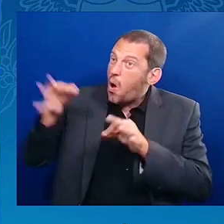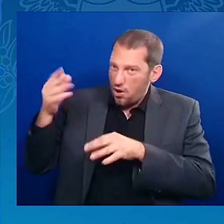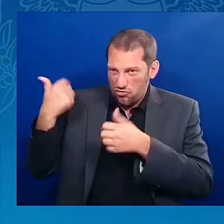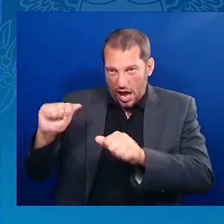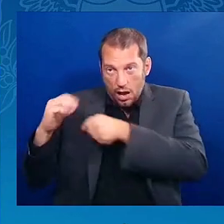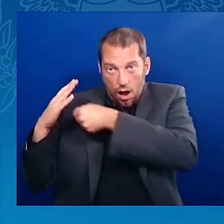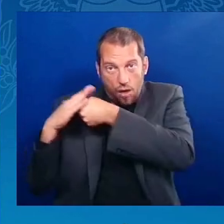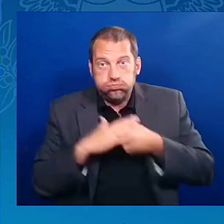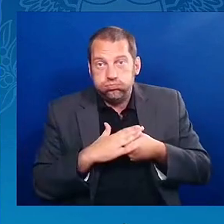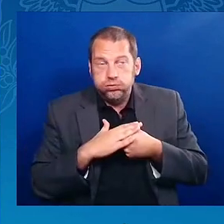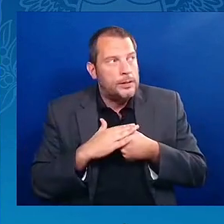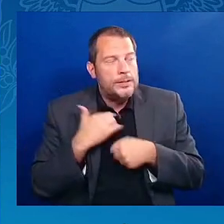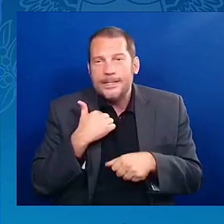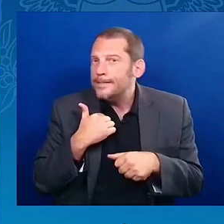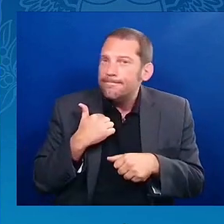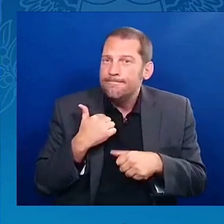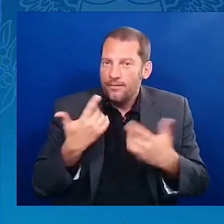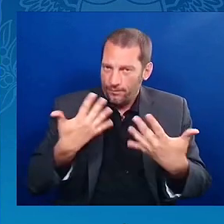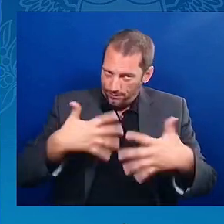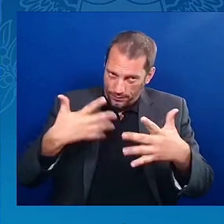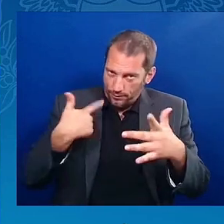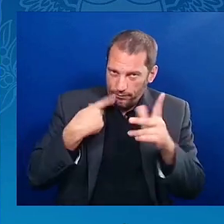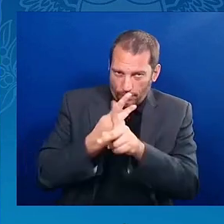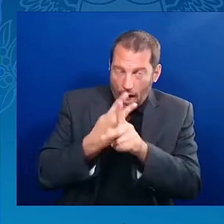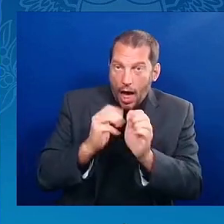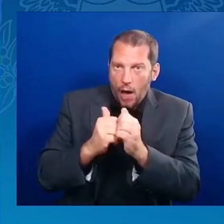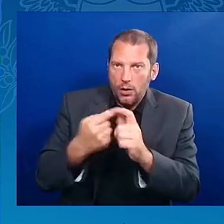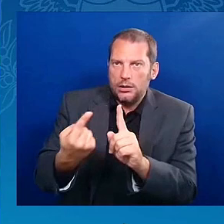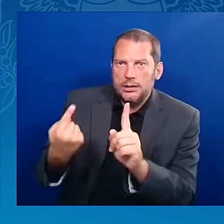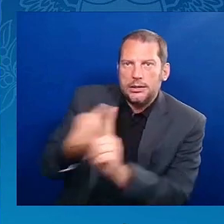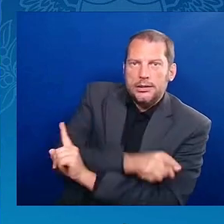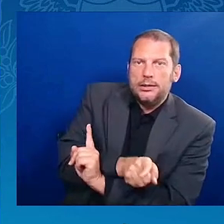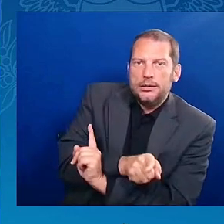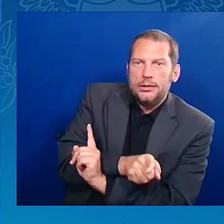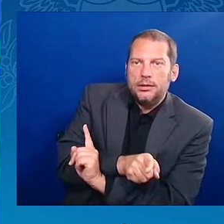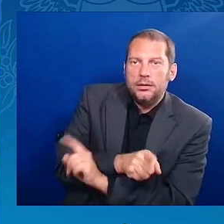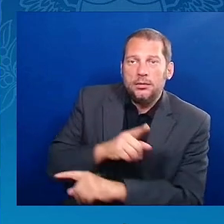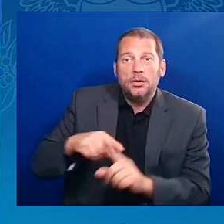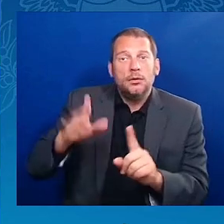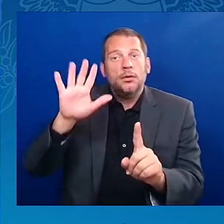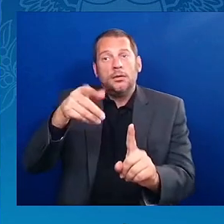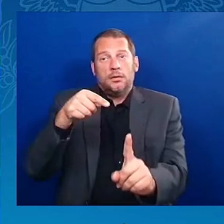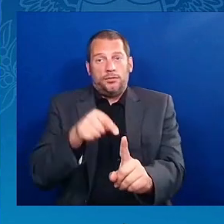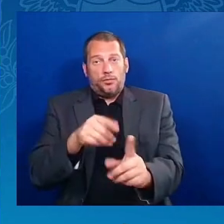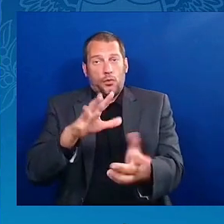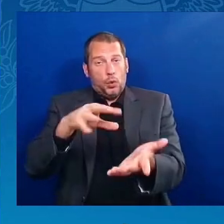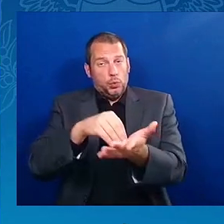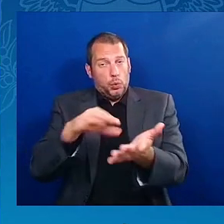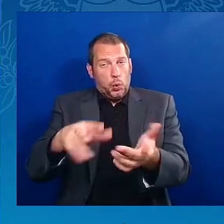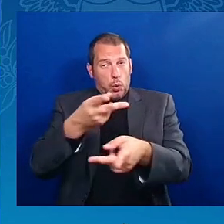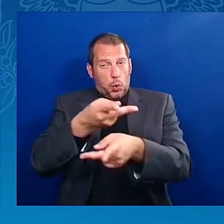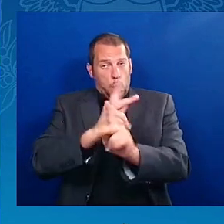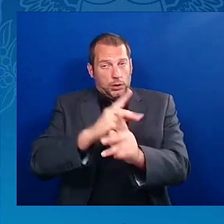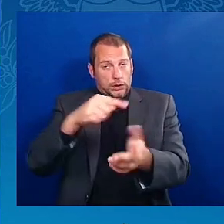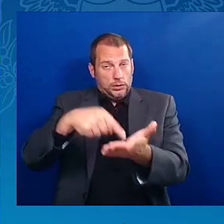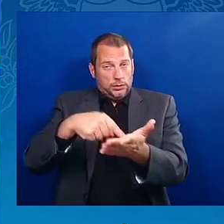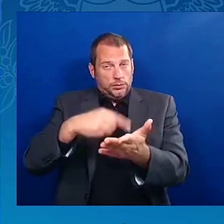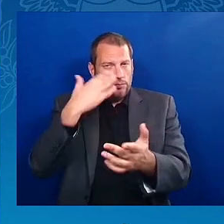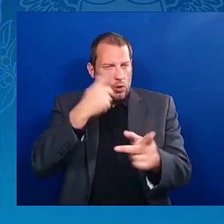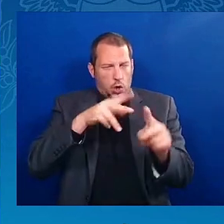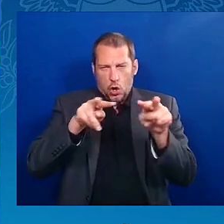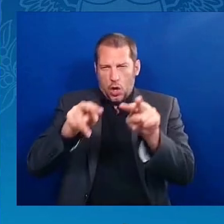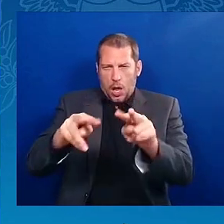debt, especially what we know for our community. You look at, for example, HBCUs, the vast majority of